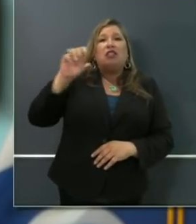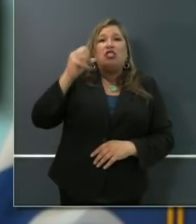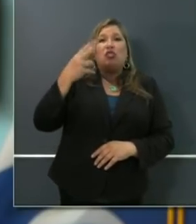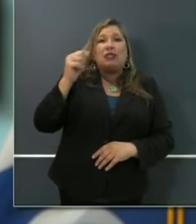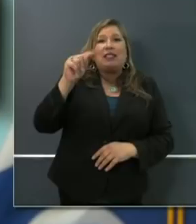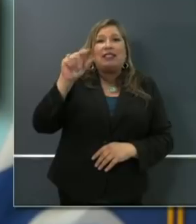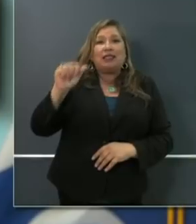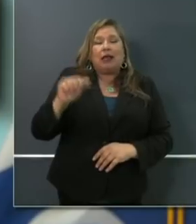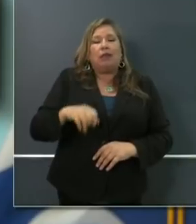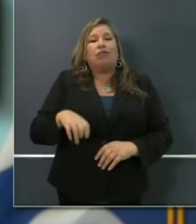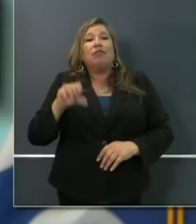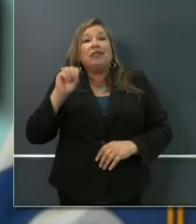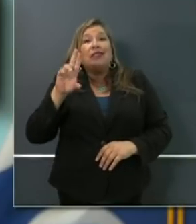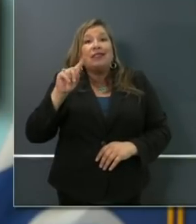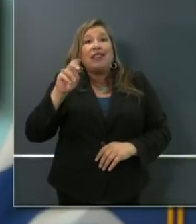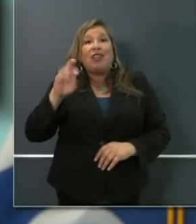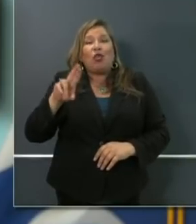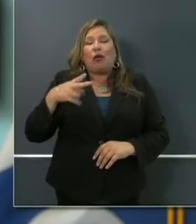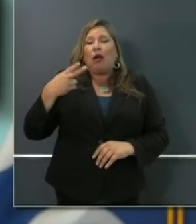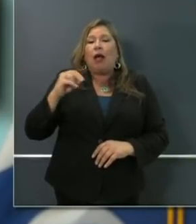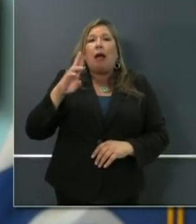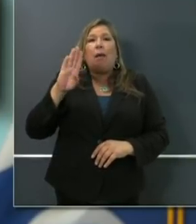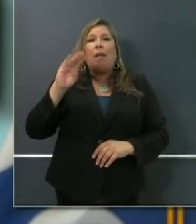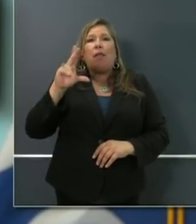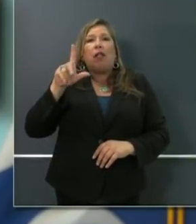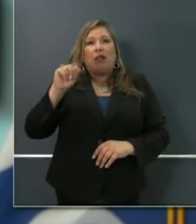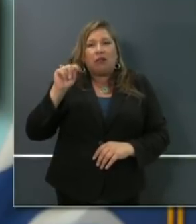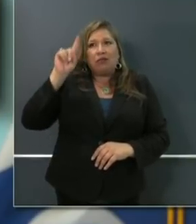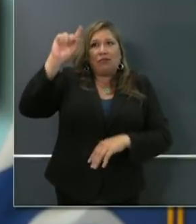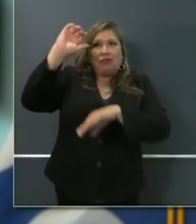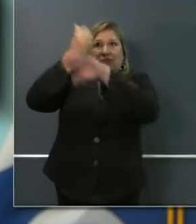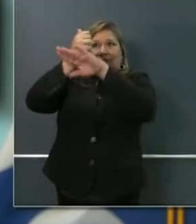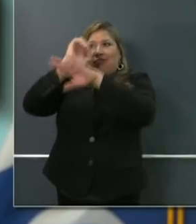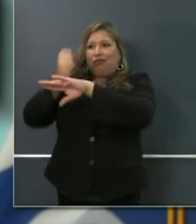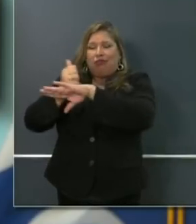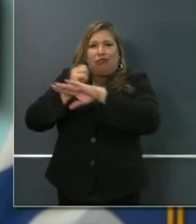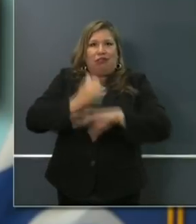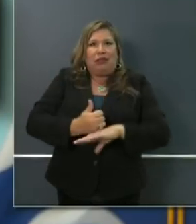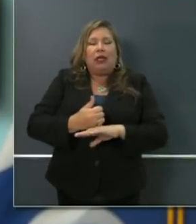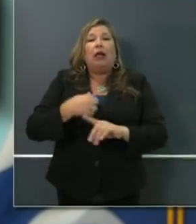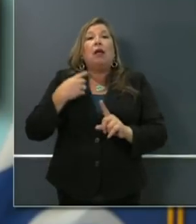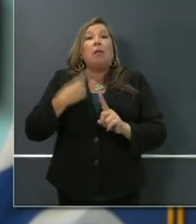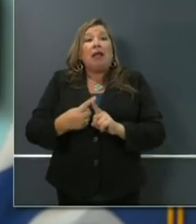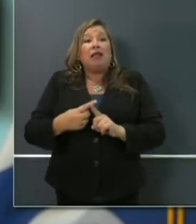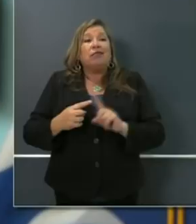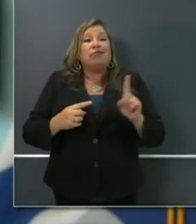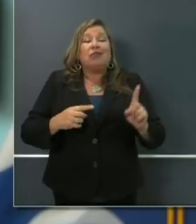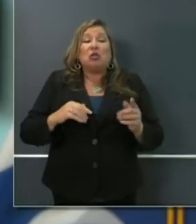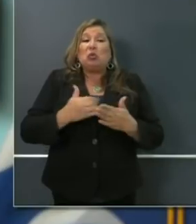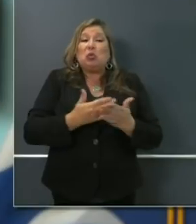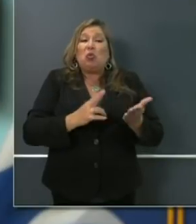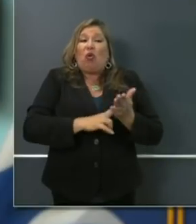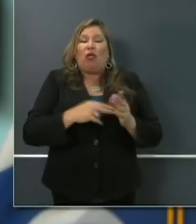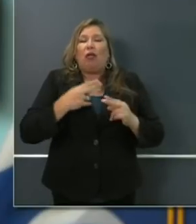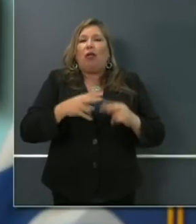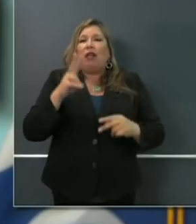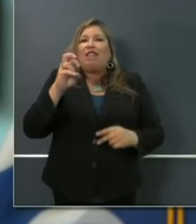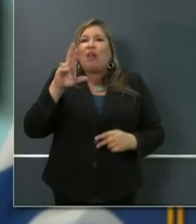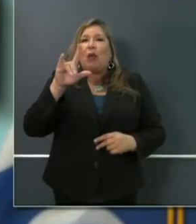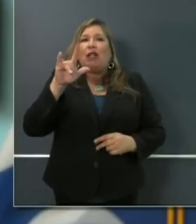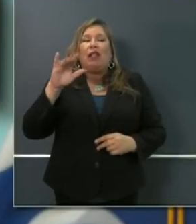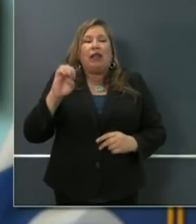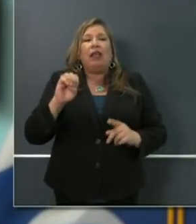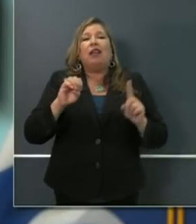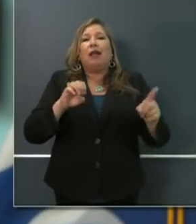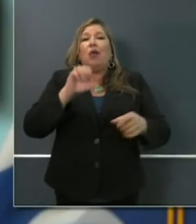other sites, Humboldt, that we announced a few days ago. Uh, and then we're seeing Verily, uh, a separate contract, uh, do the same in some of our